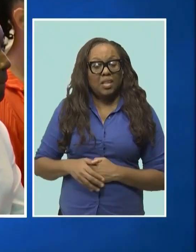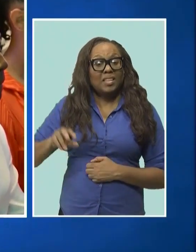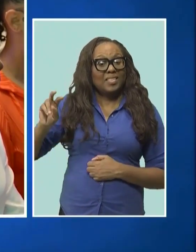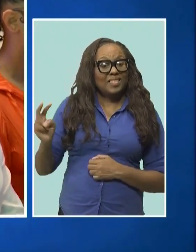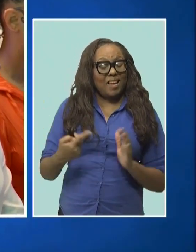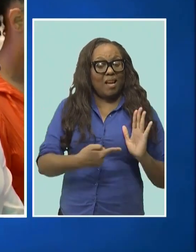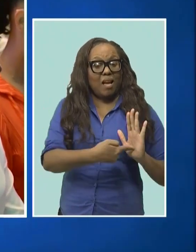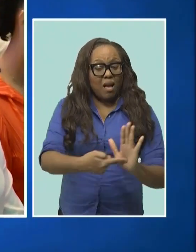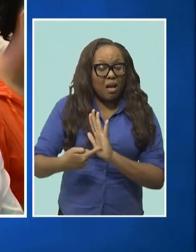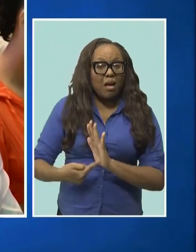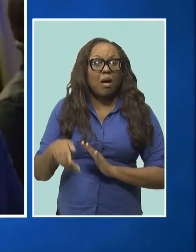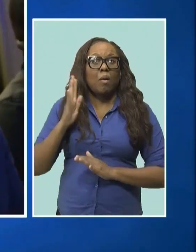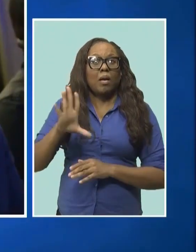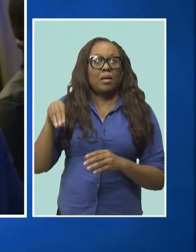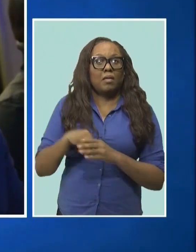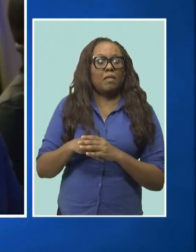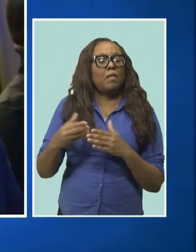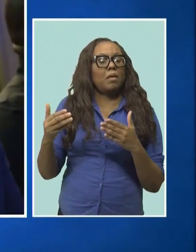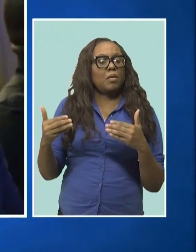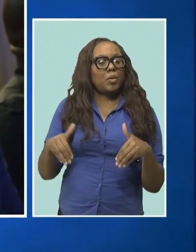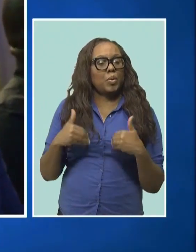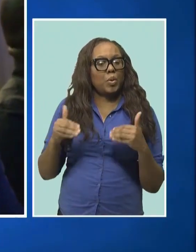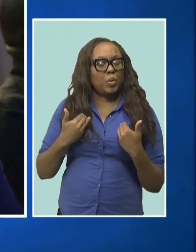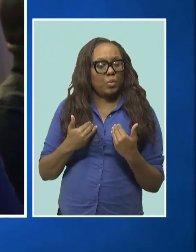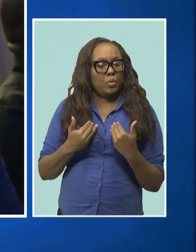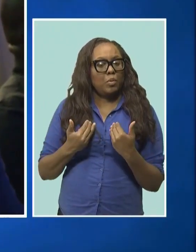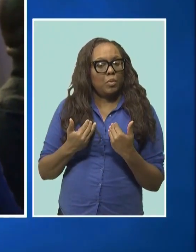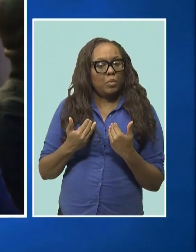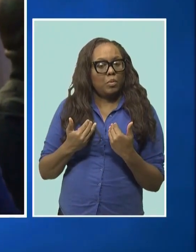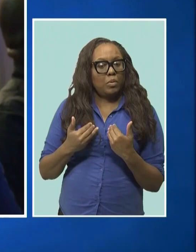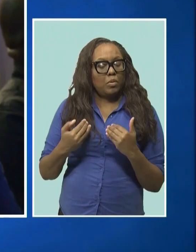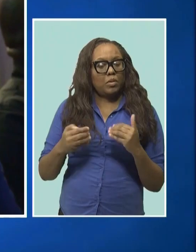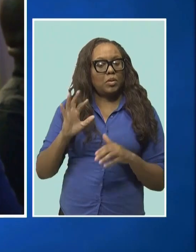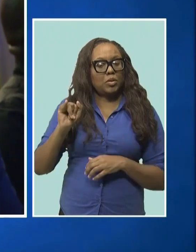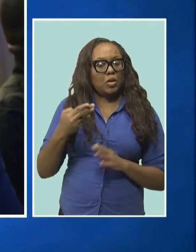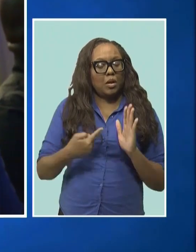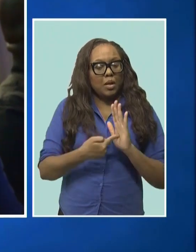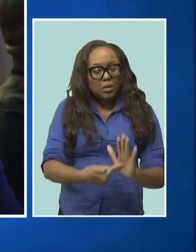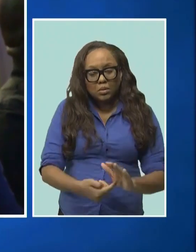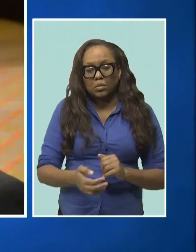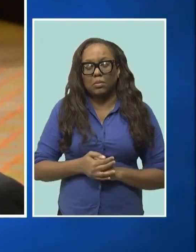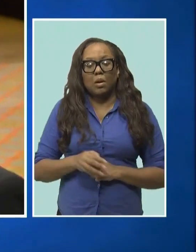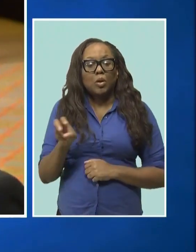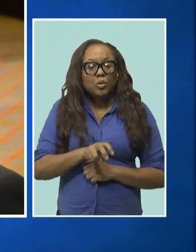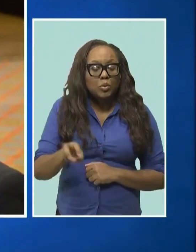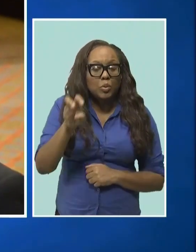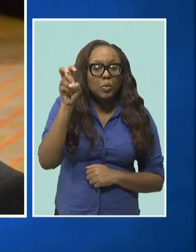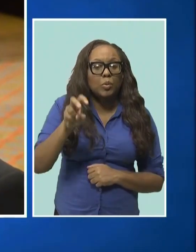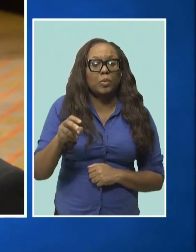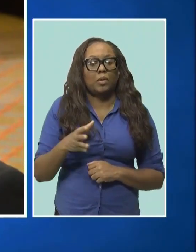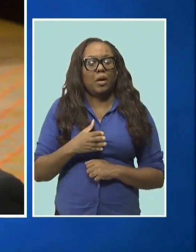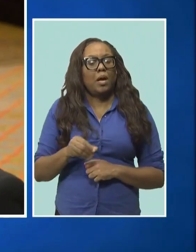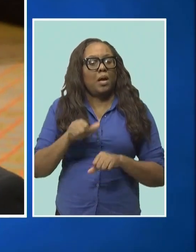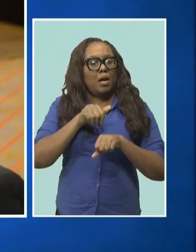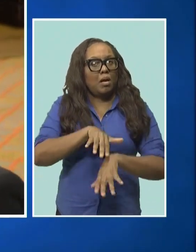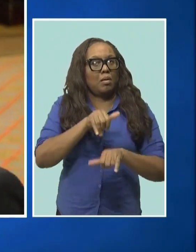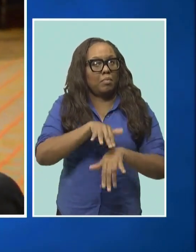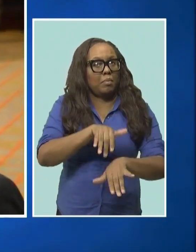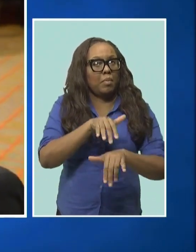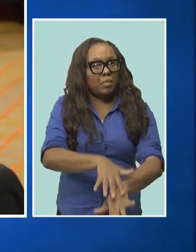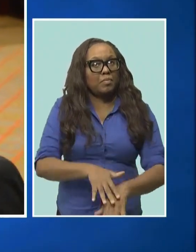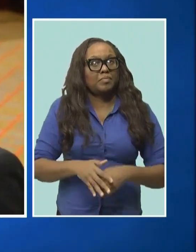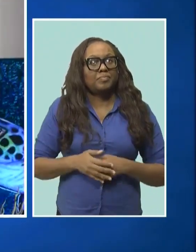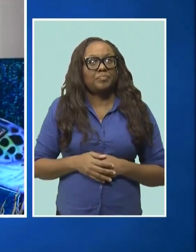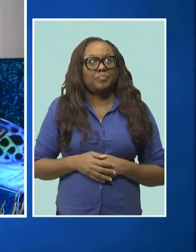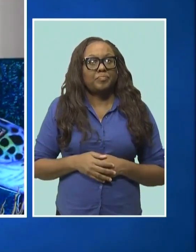includes a youth environmental job expo, youth consultations, eco tours and a student climate march. A